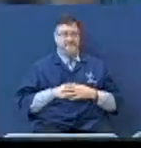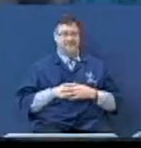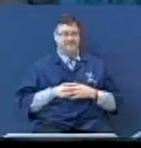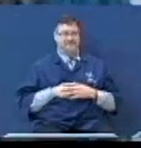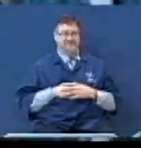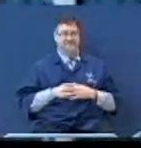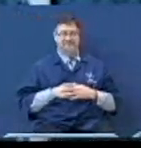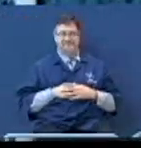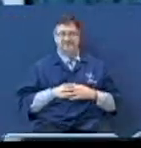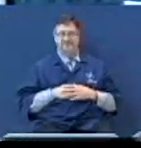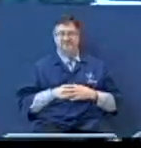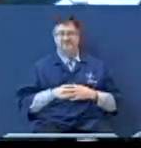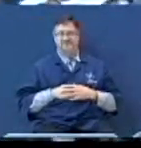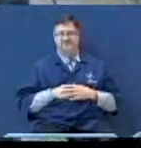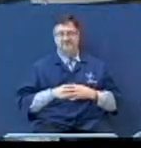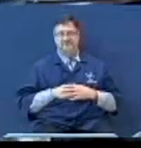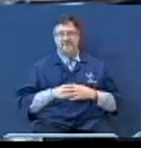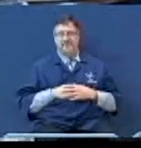Woo!